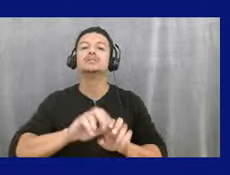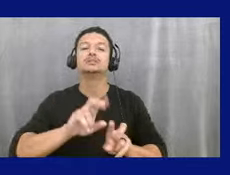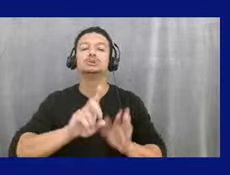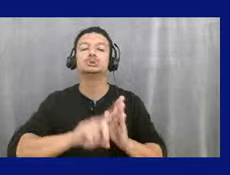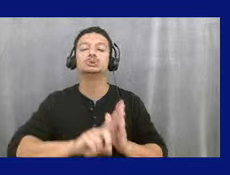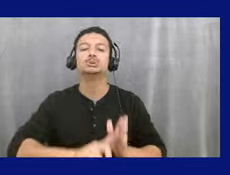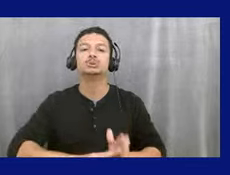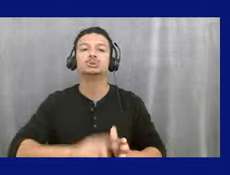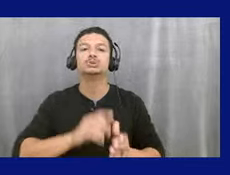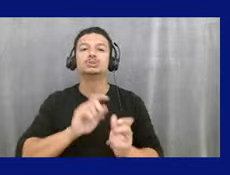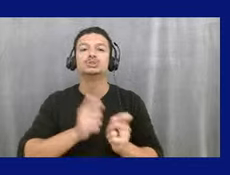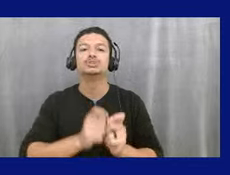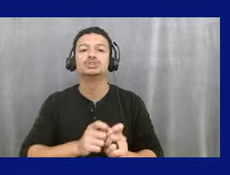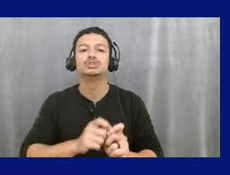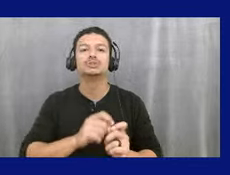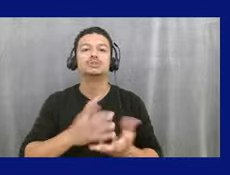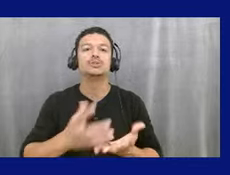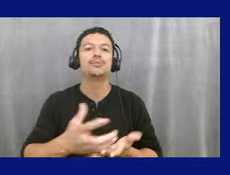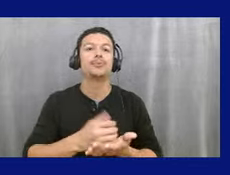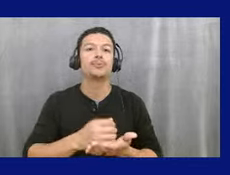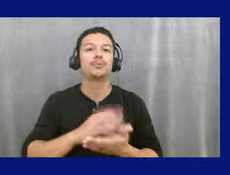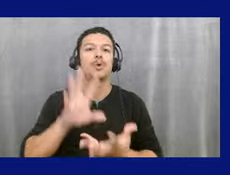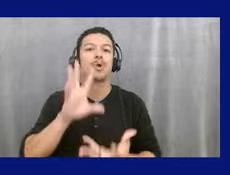collectively or comprehensively.